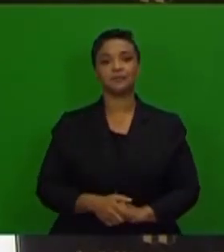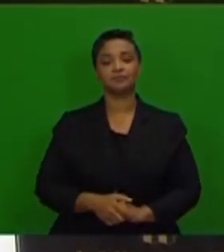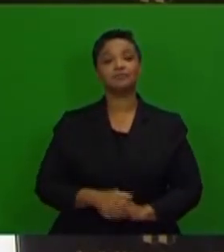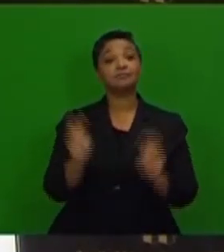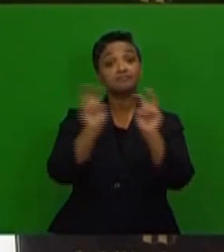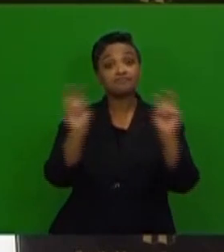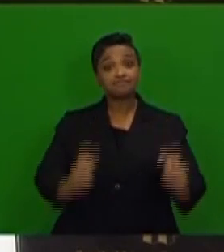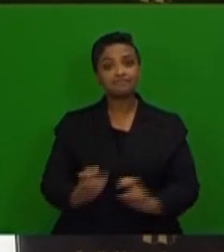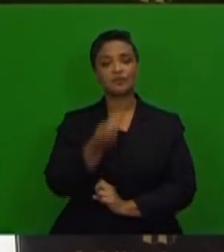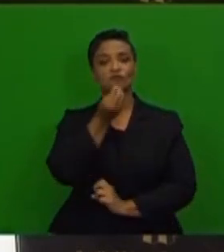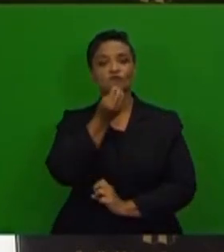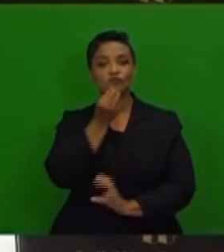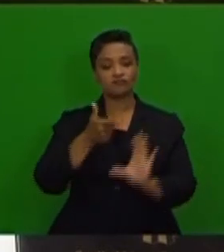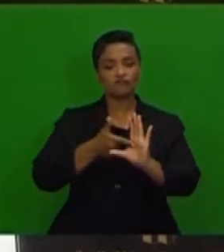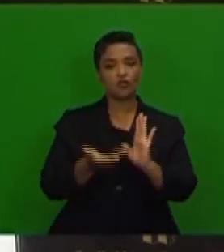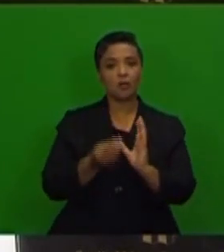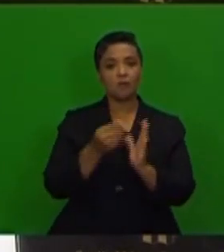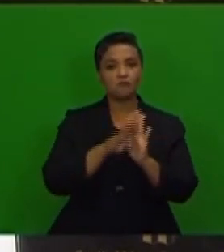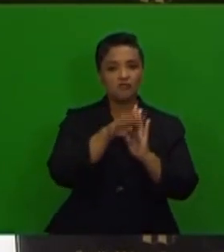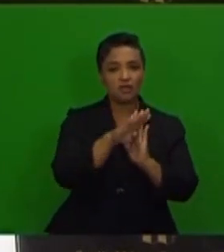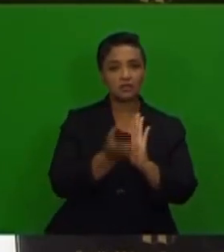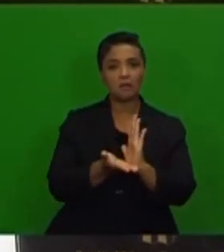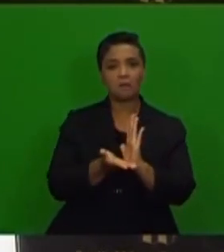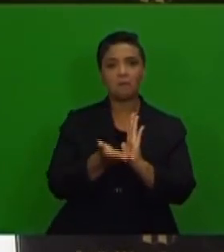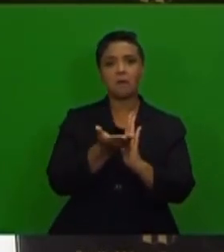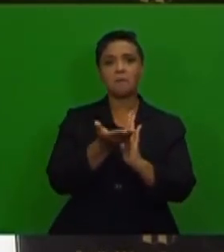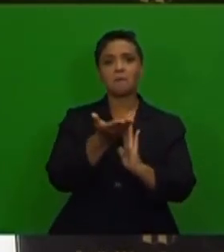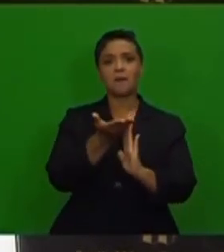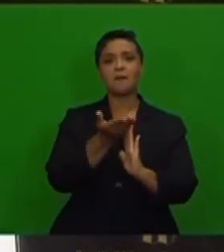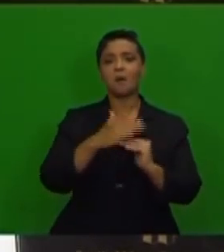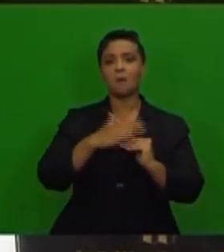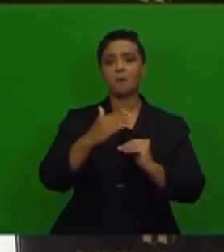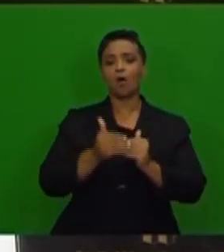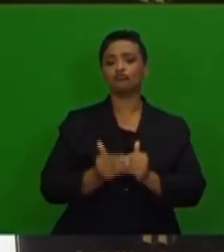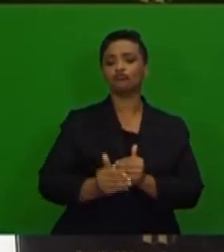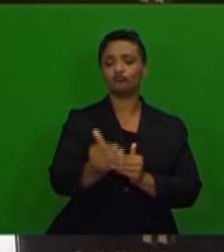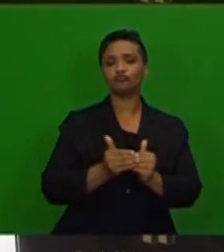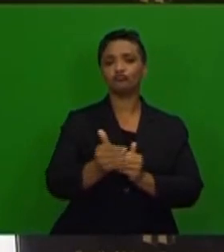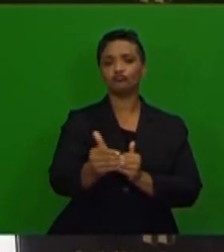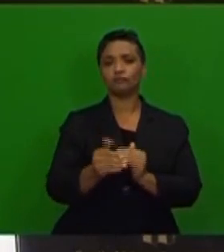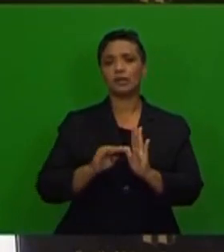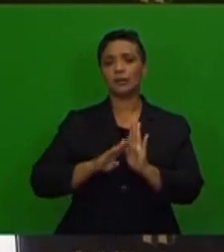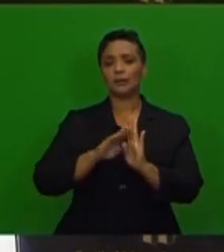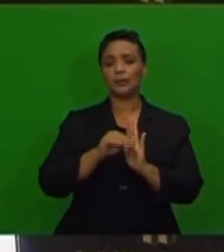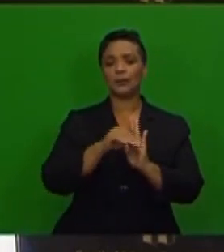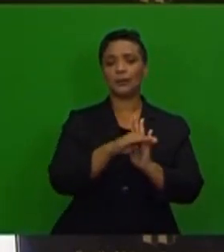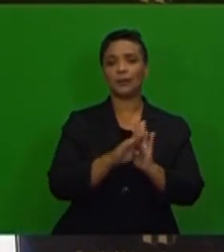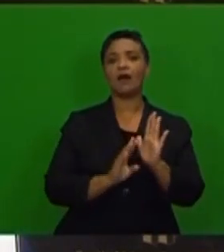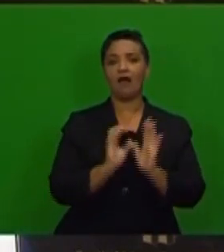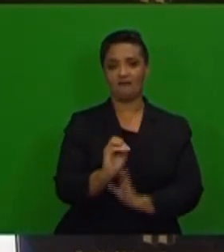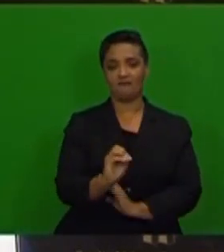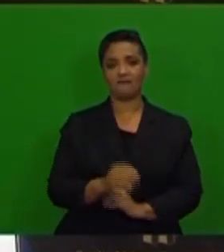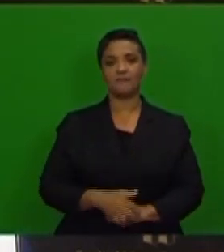Electricity, food and fuel price inflation continue to shape the near and medium-term trajectory of headline